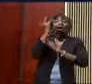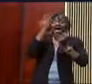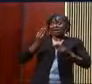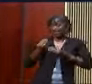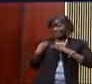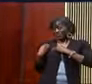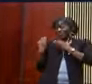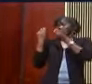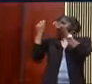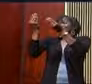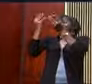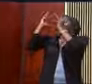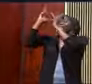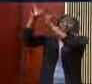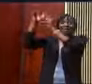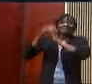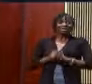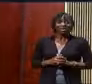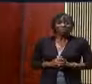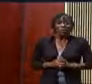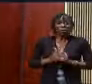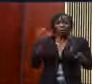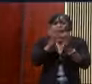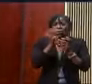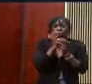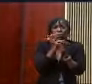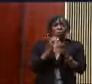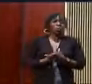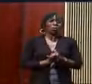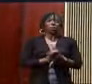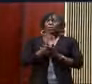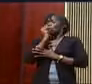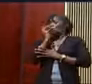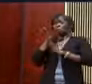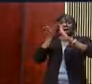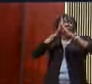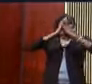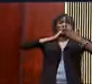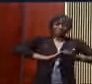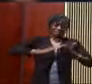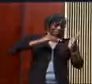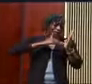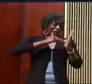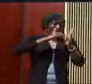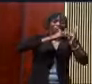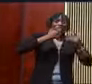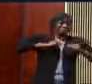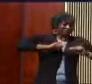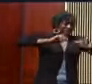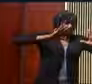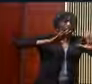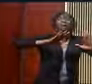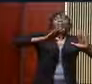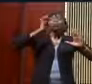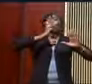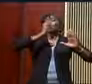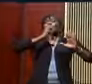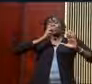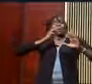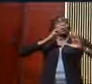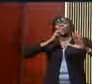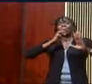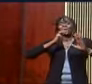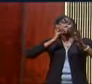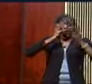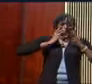to God in prayer. Oh, what peace we often forfeit. Oh, what needless